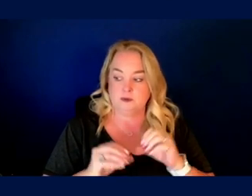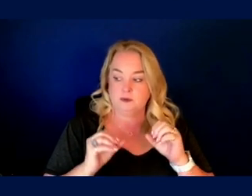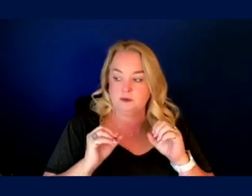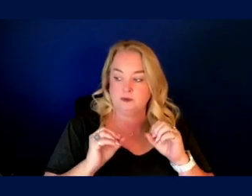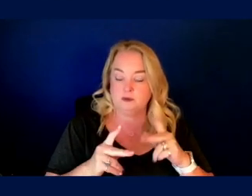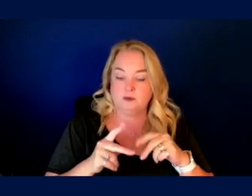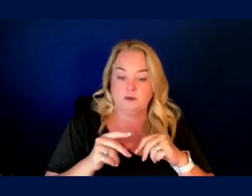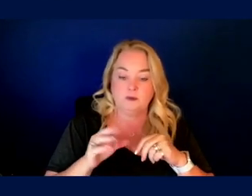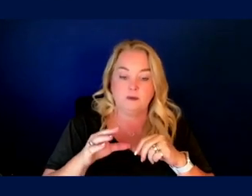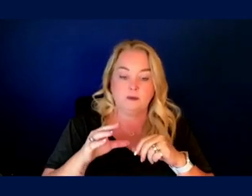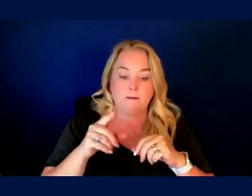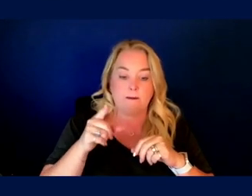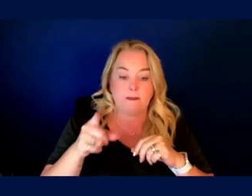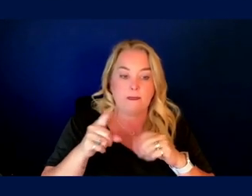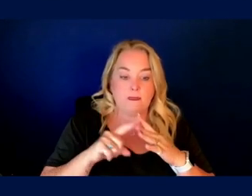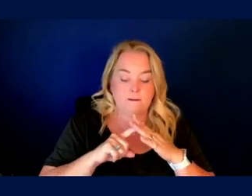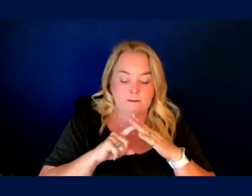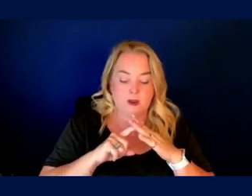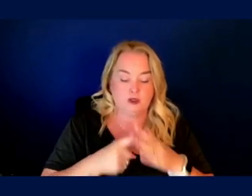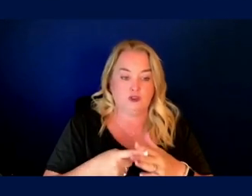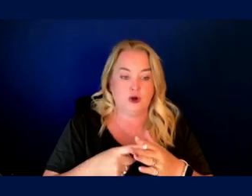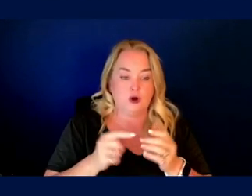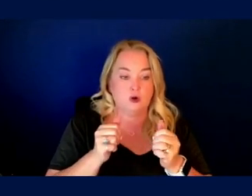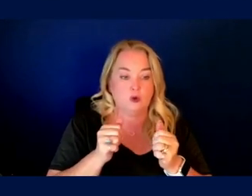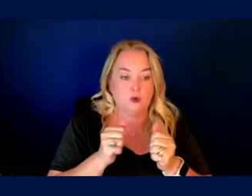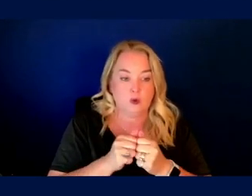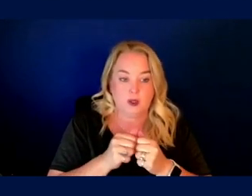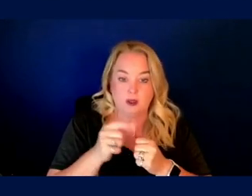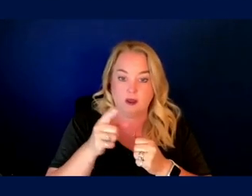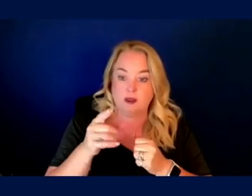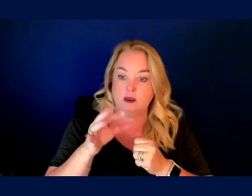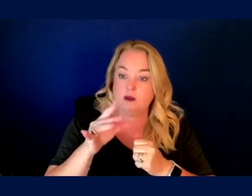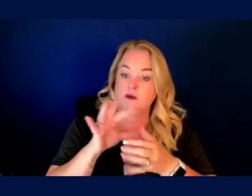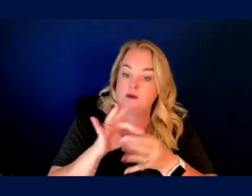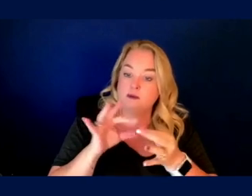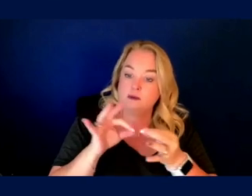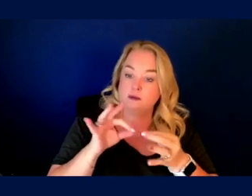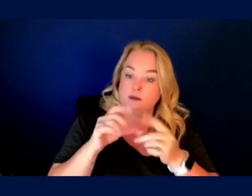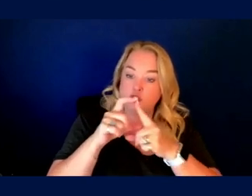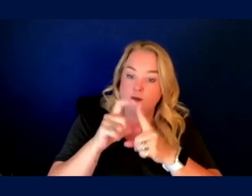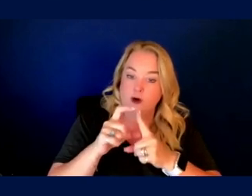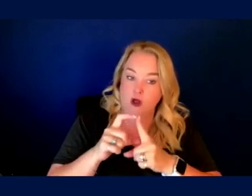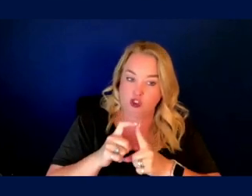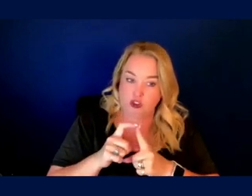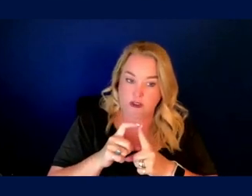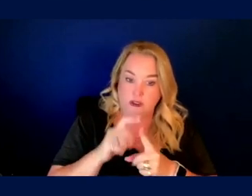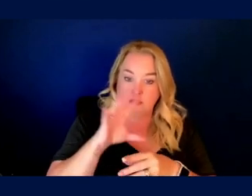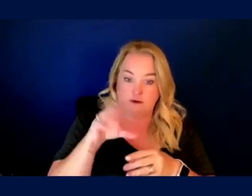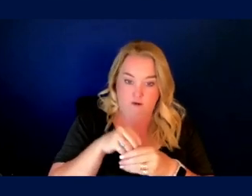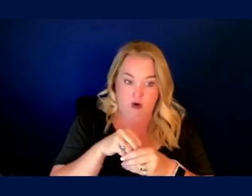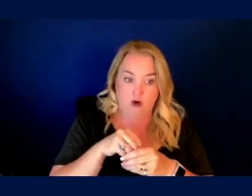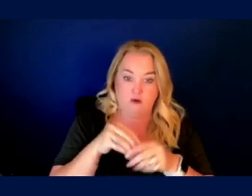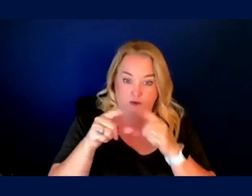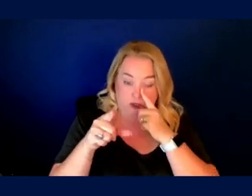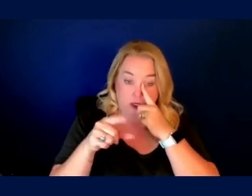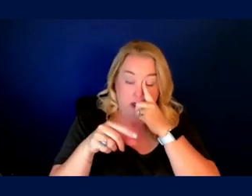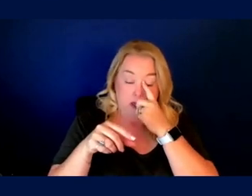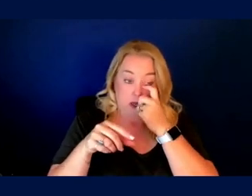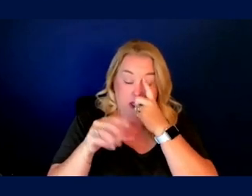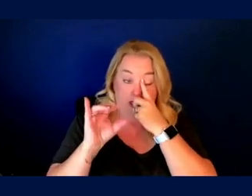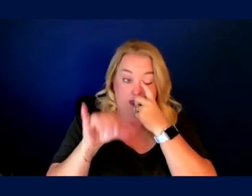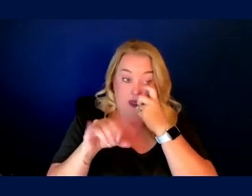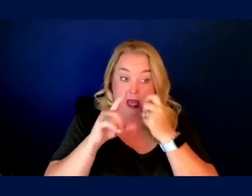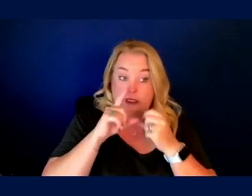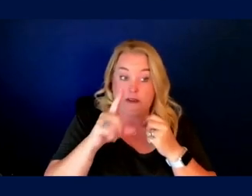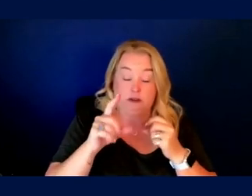started out by talking about some of the terminology that's involved. And this is a